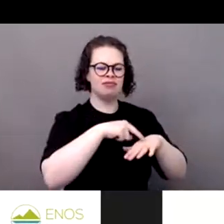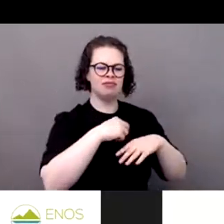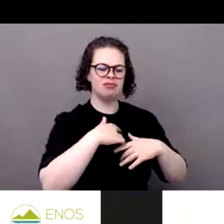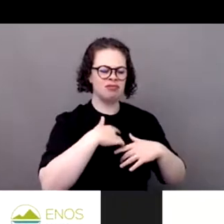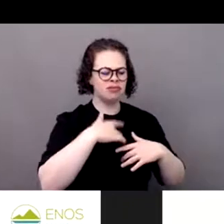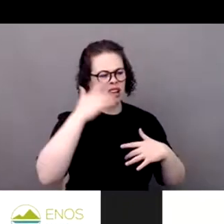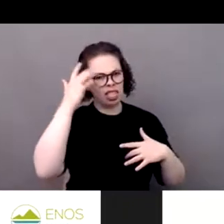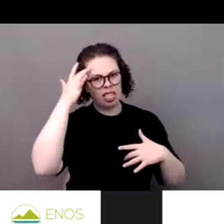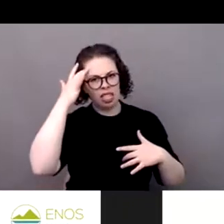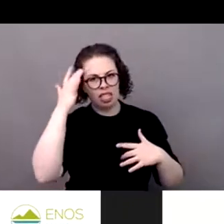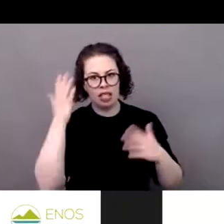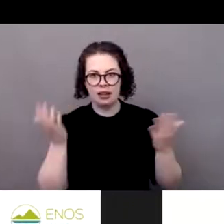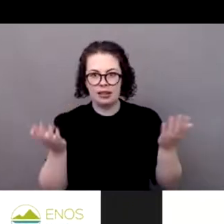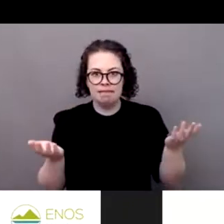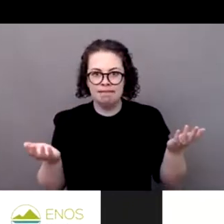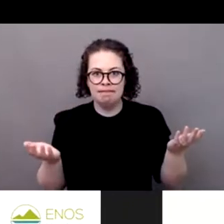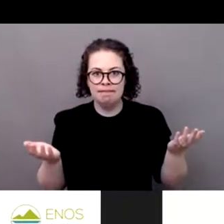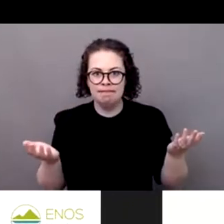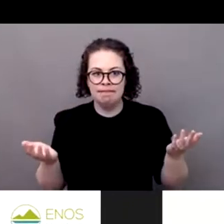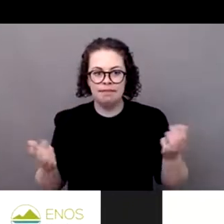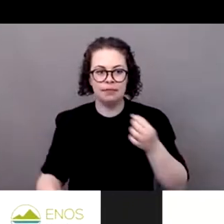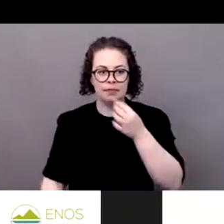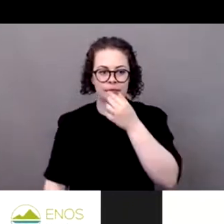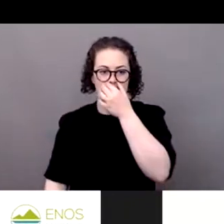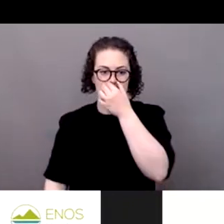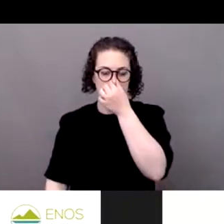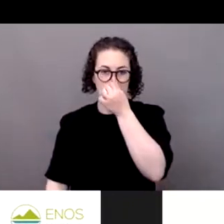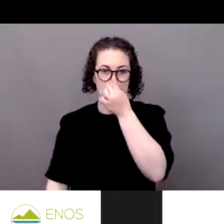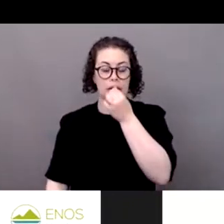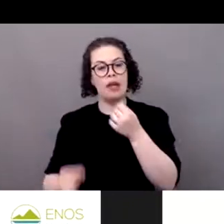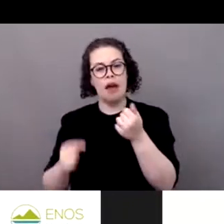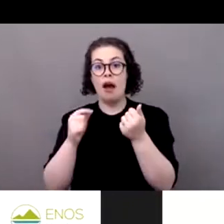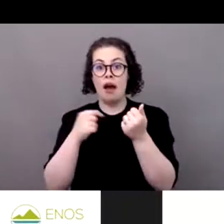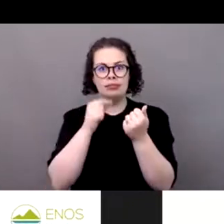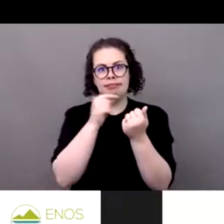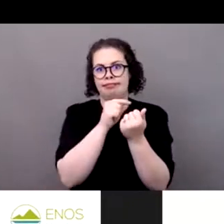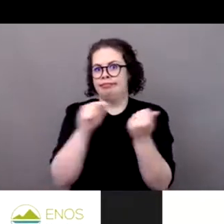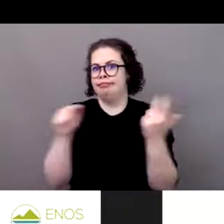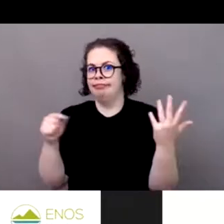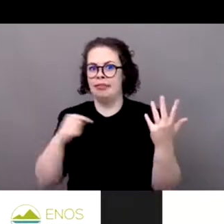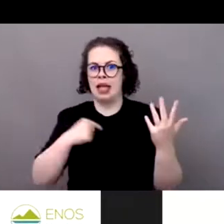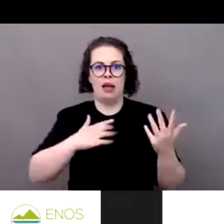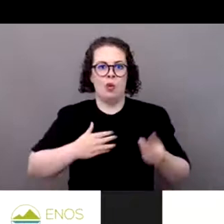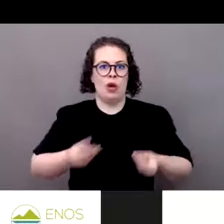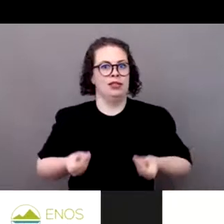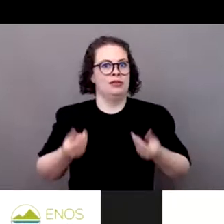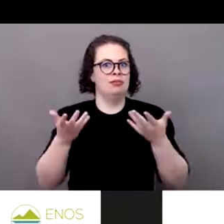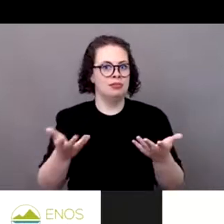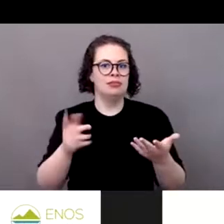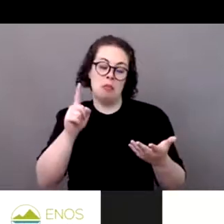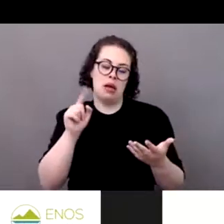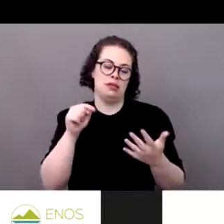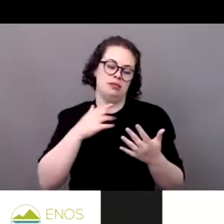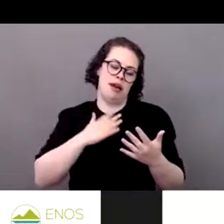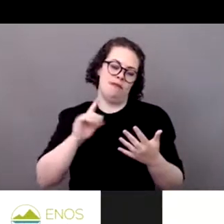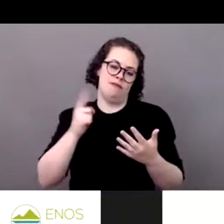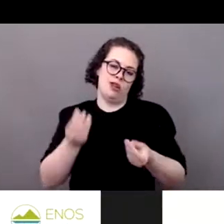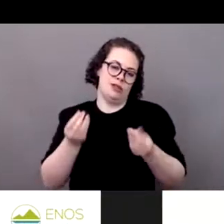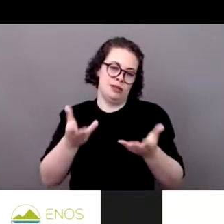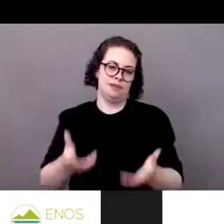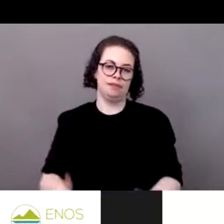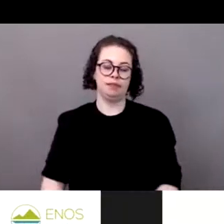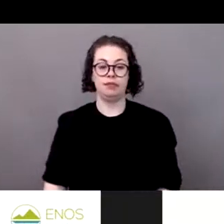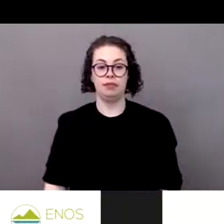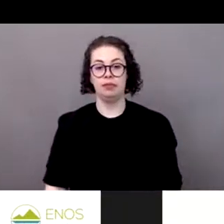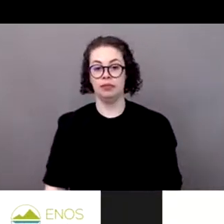threats. So if we can move to you, Seren, because we talked about the seas, tell